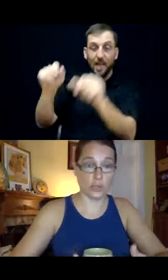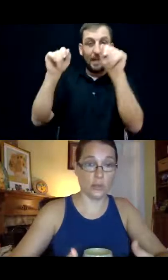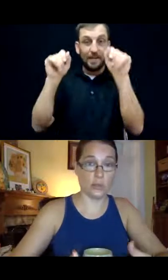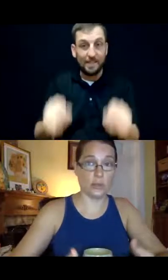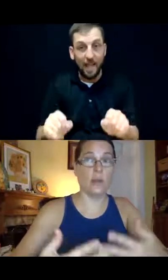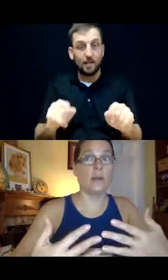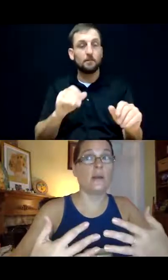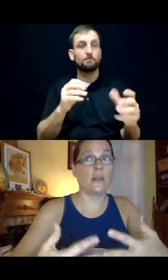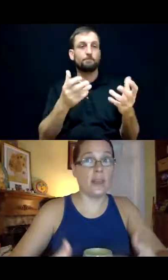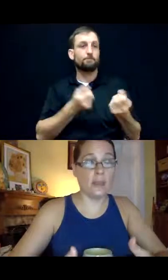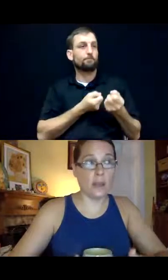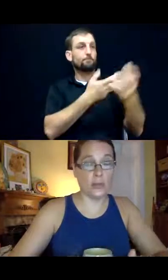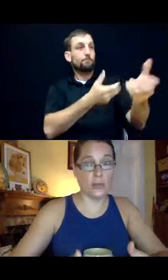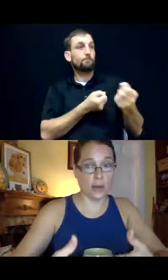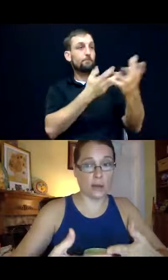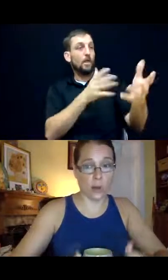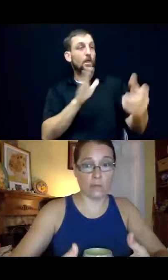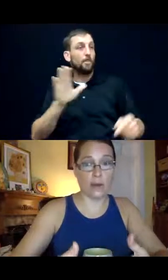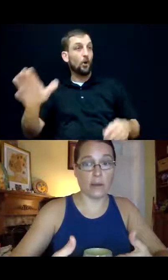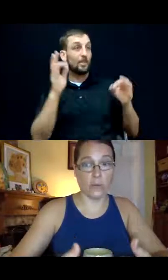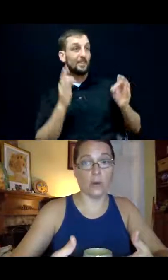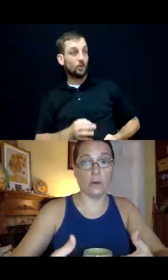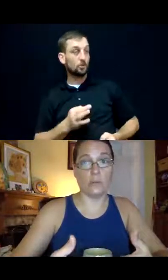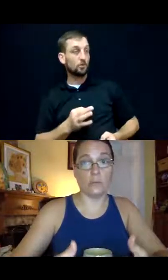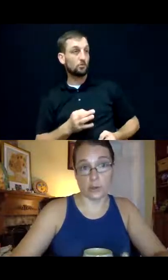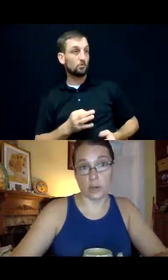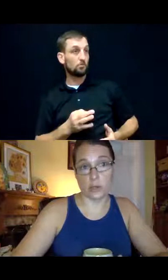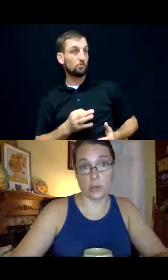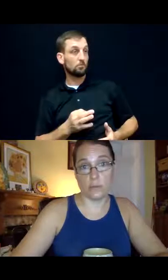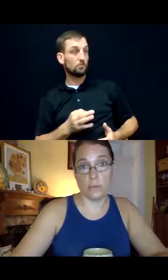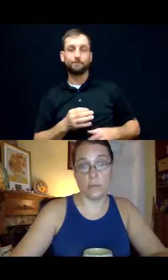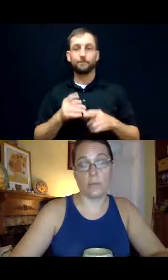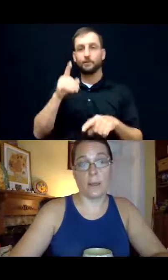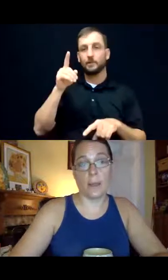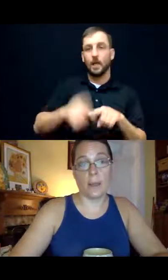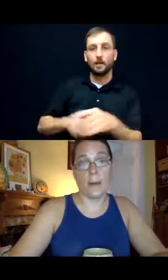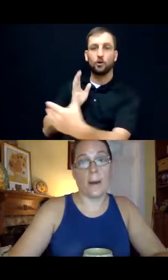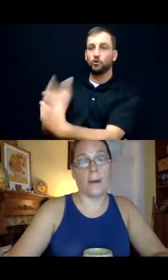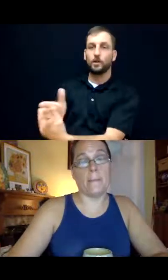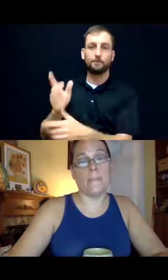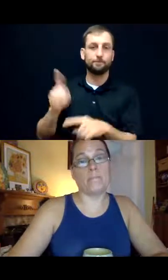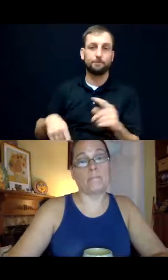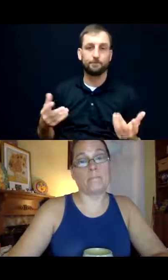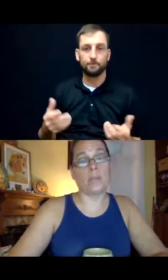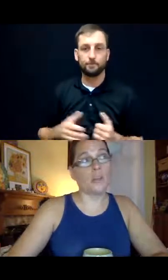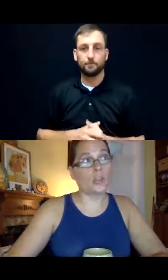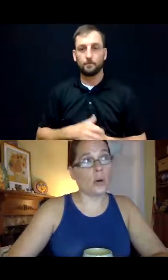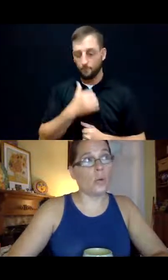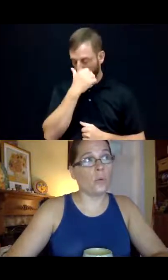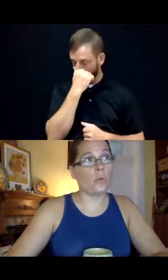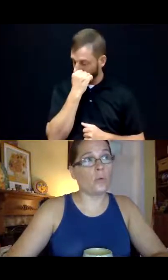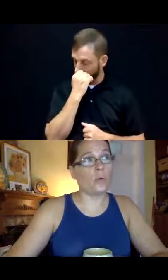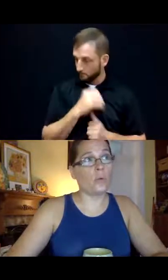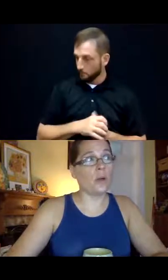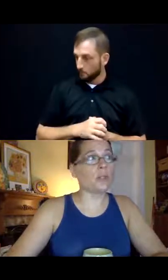decisions, then they do not qualify for interdiction. Um, so